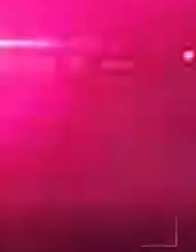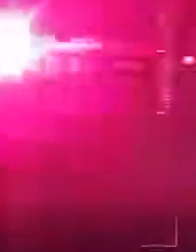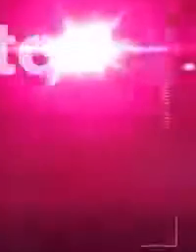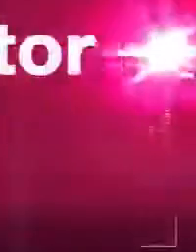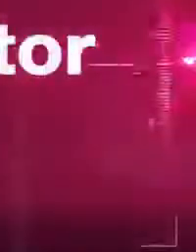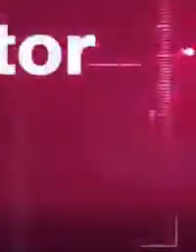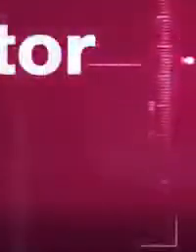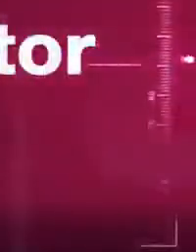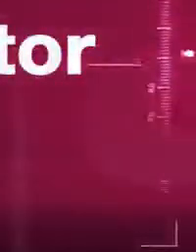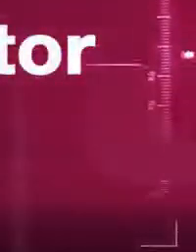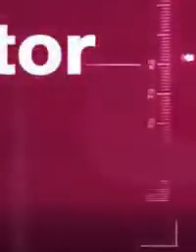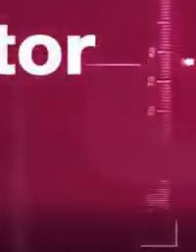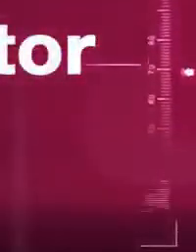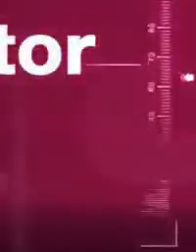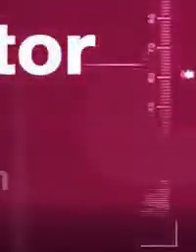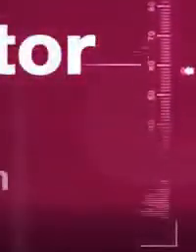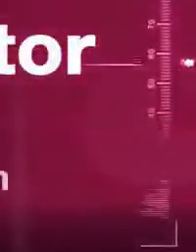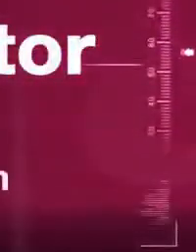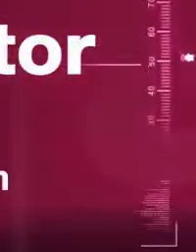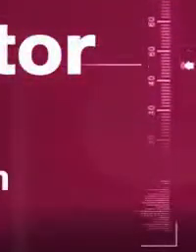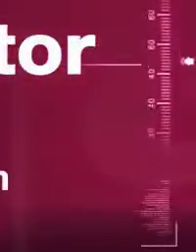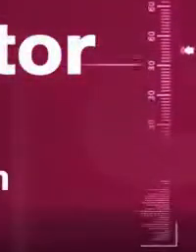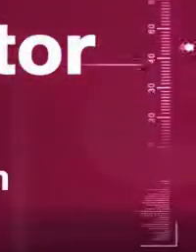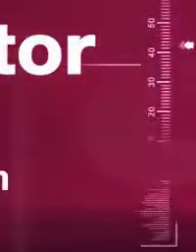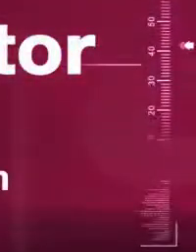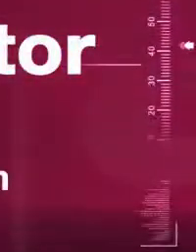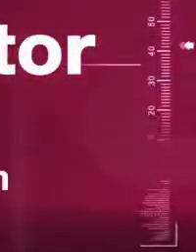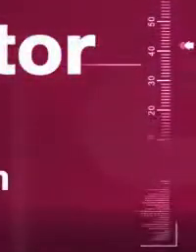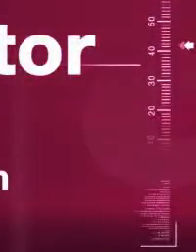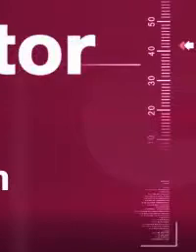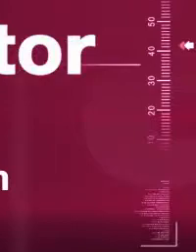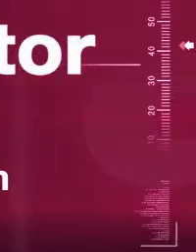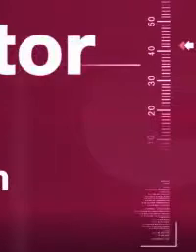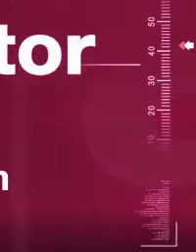Doing business in Africa. You can't afford to be without Africa Investor.